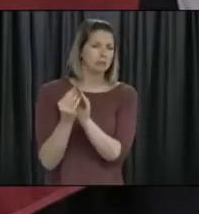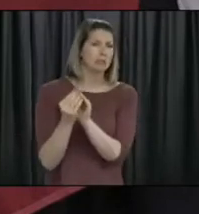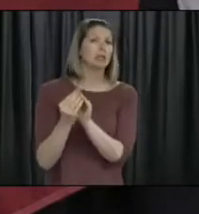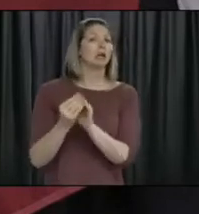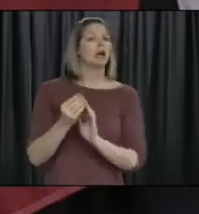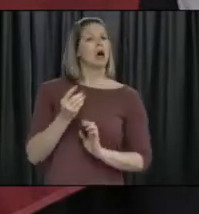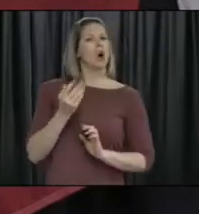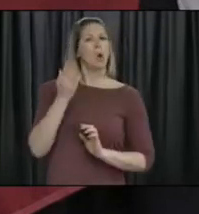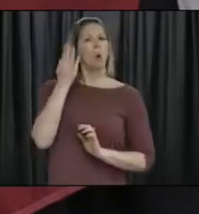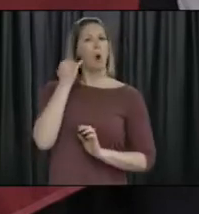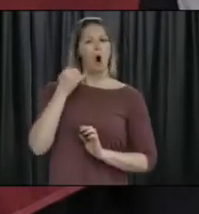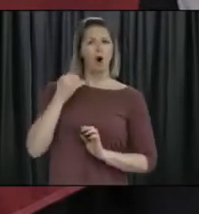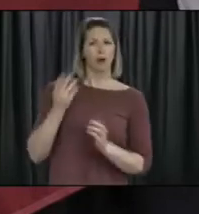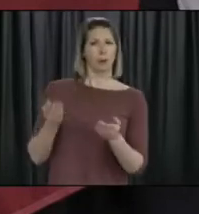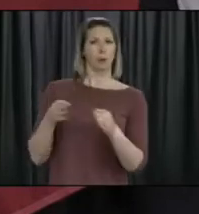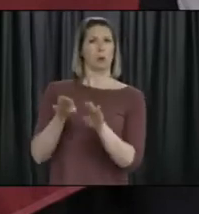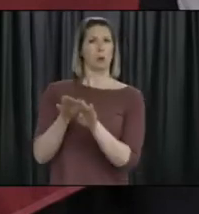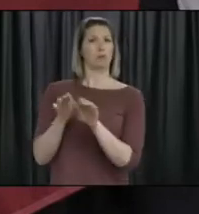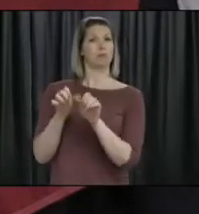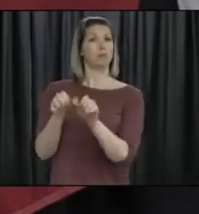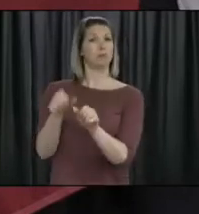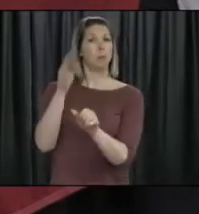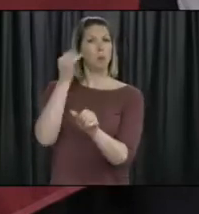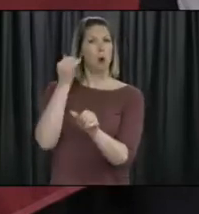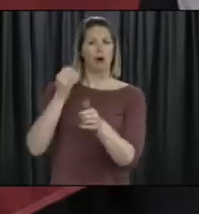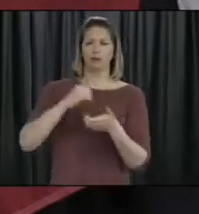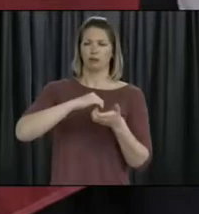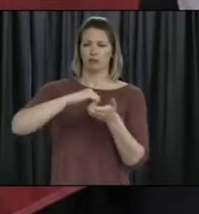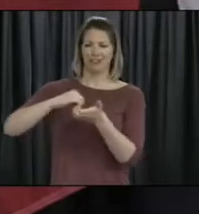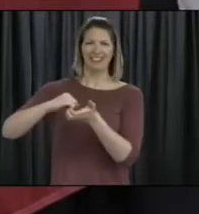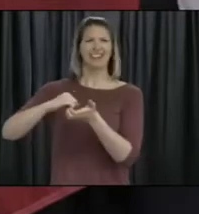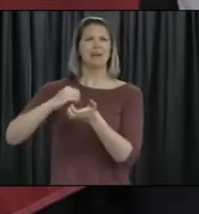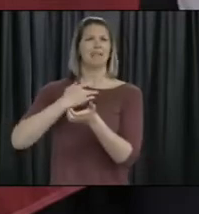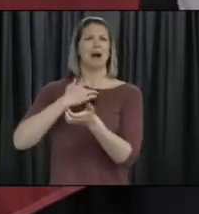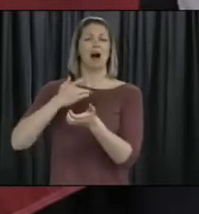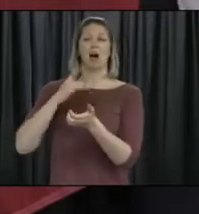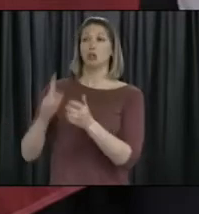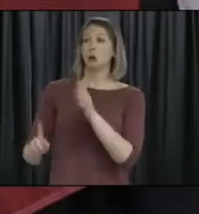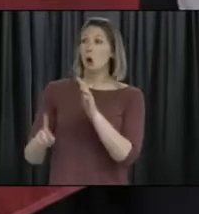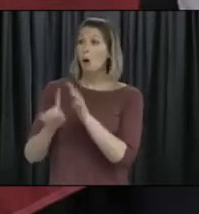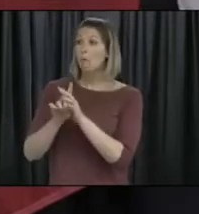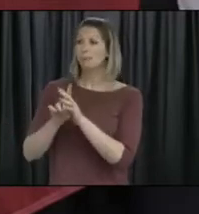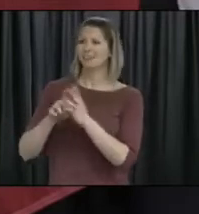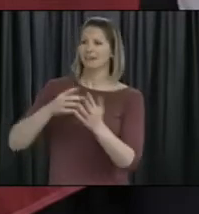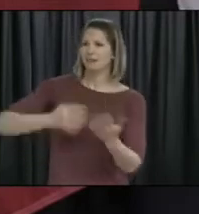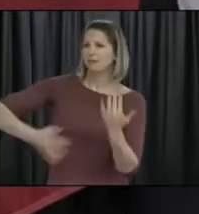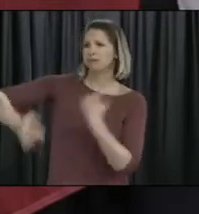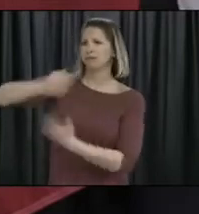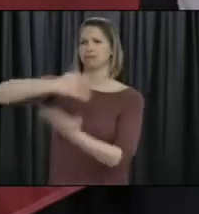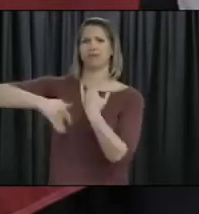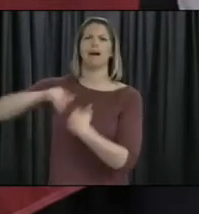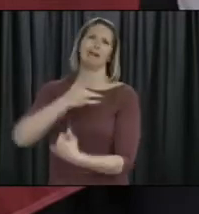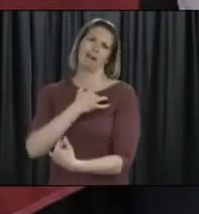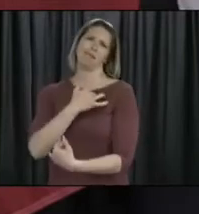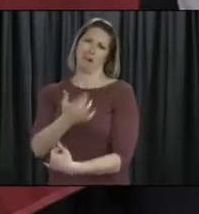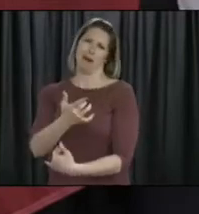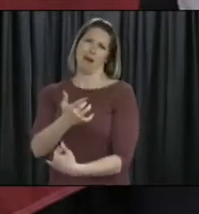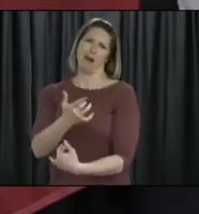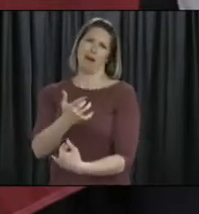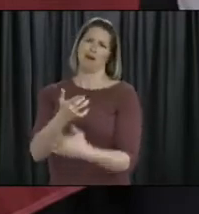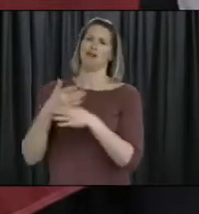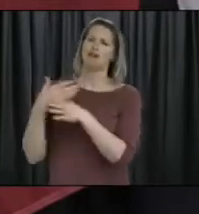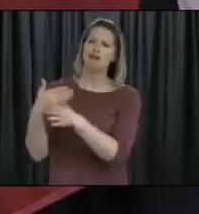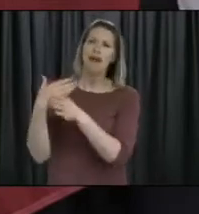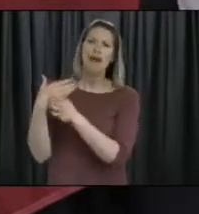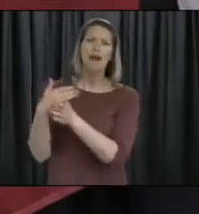activities that could potentially occur, you know, at campgrounds. But we recognize that, you know, camping is extremely important for Newfoundlanders and Labradorians. It's a way